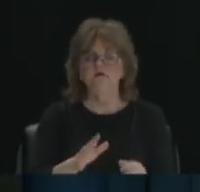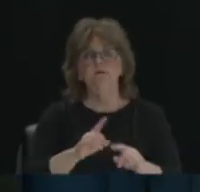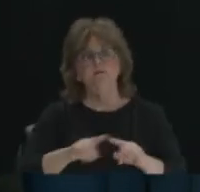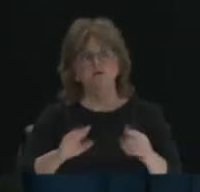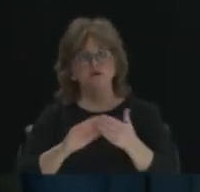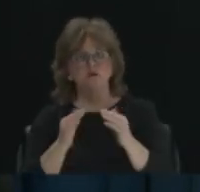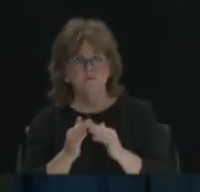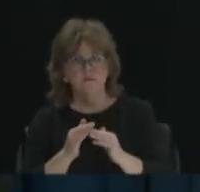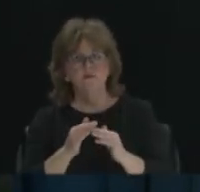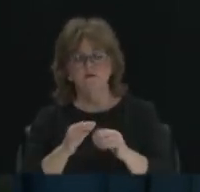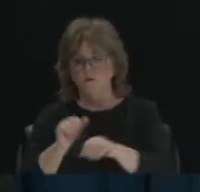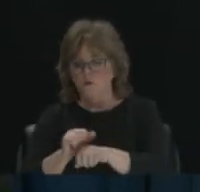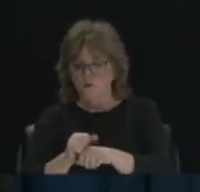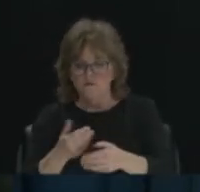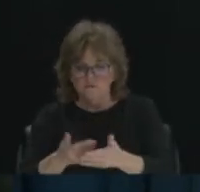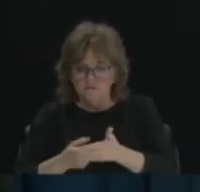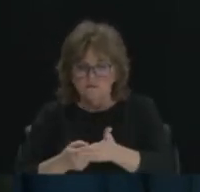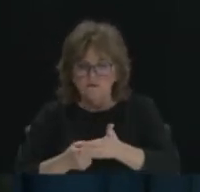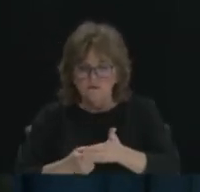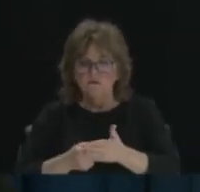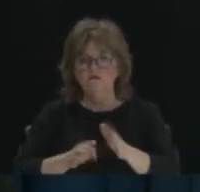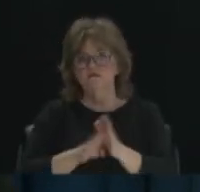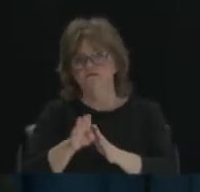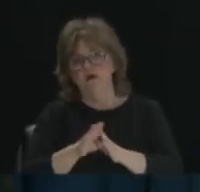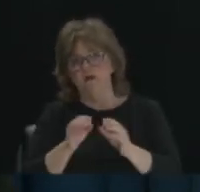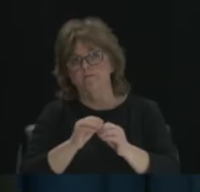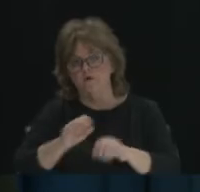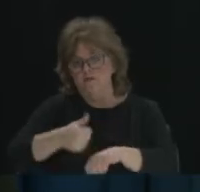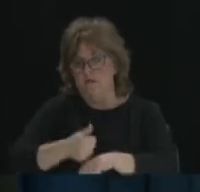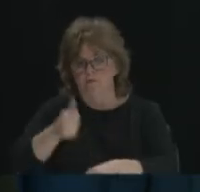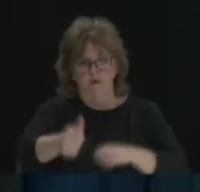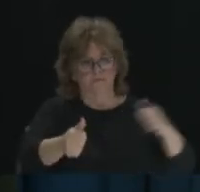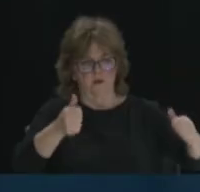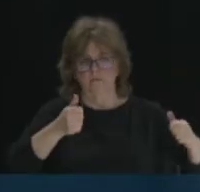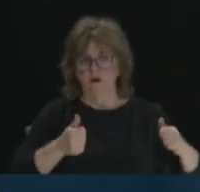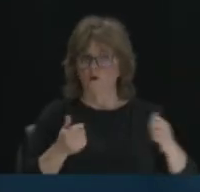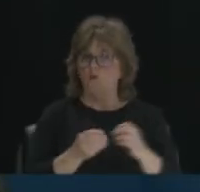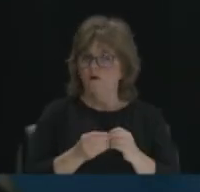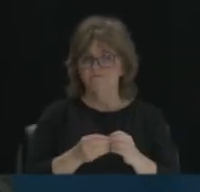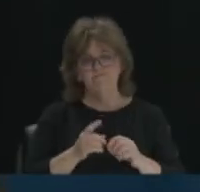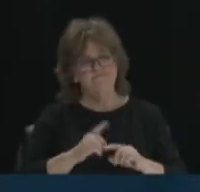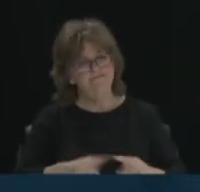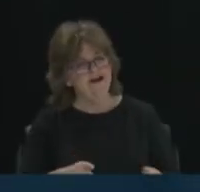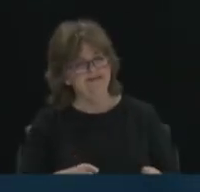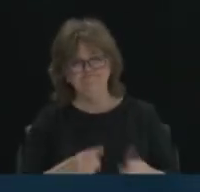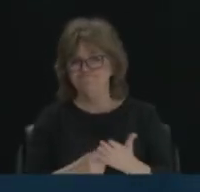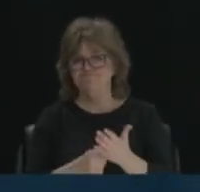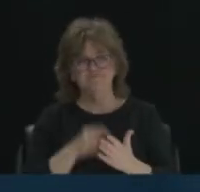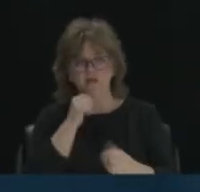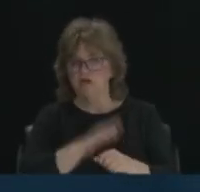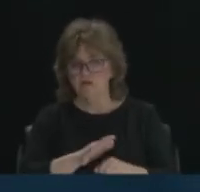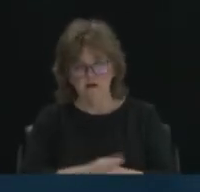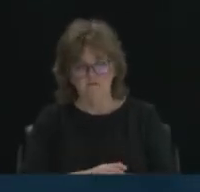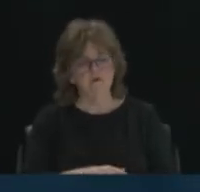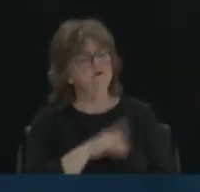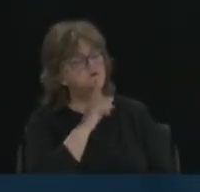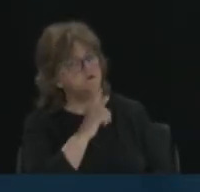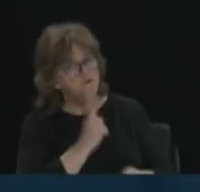those things. And that's an improvement, but it's not enough. It's definitely not enough. I mean, when you're thinking about, I mean, know, just think about this.